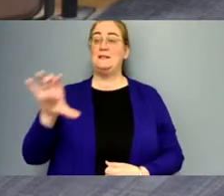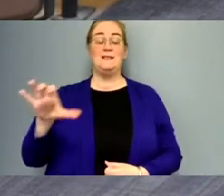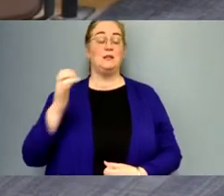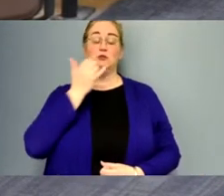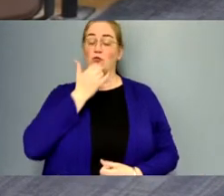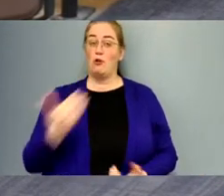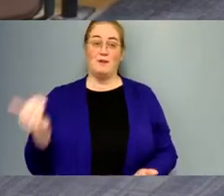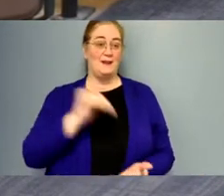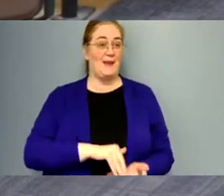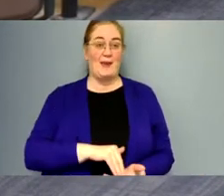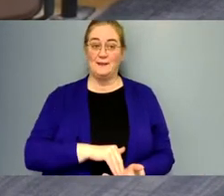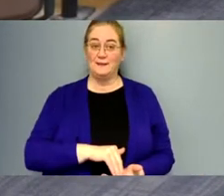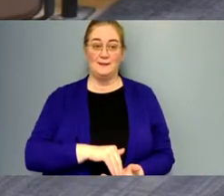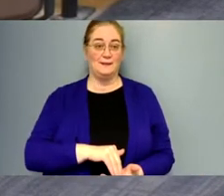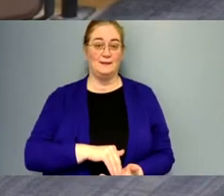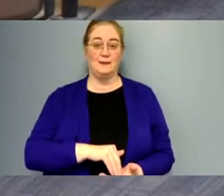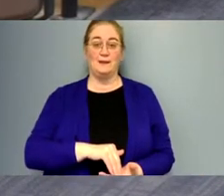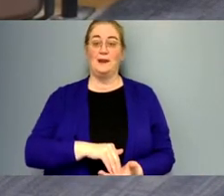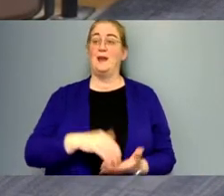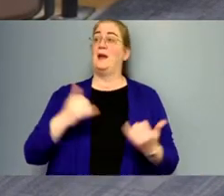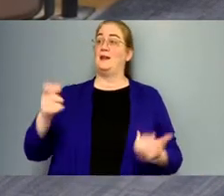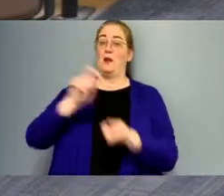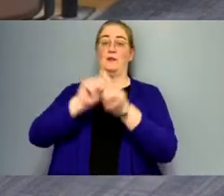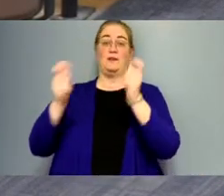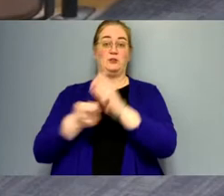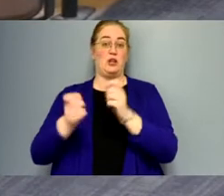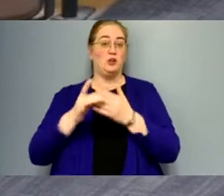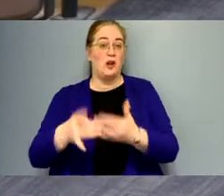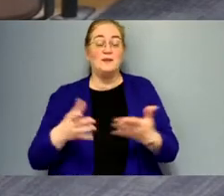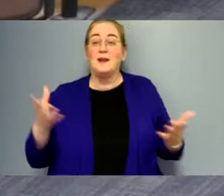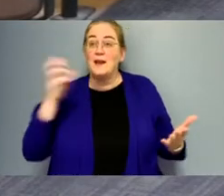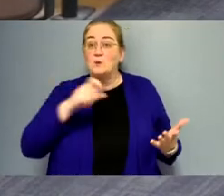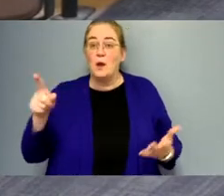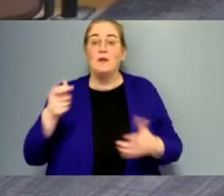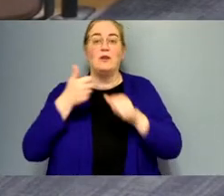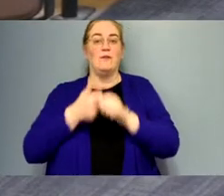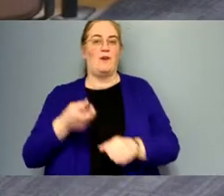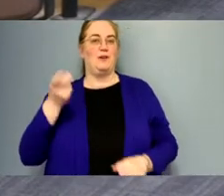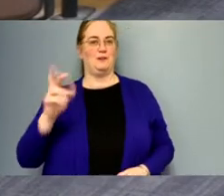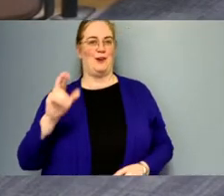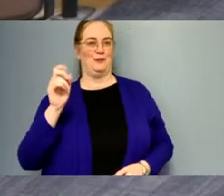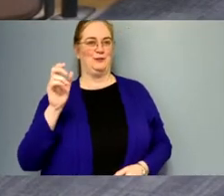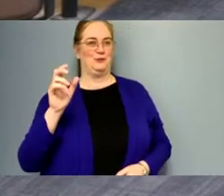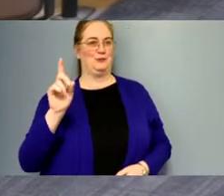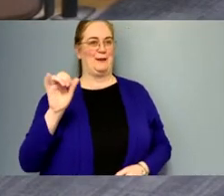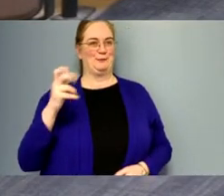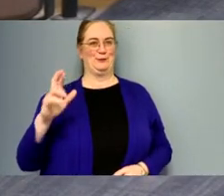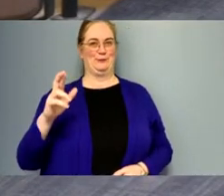again and now they've changed their guidance and guess what they're following dr damsker's guidance